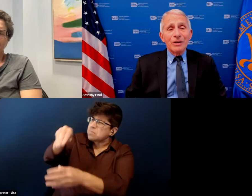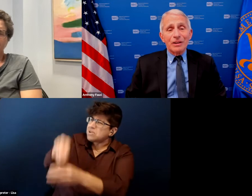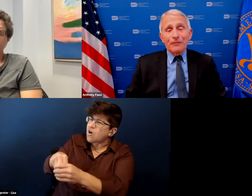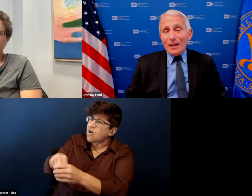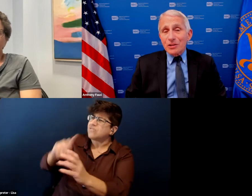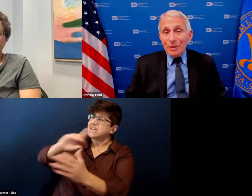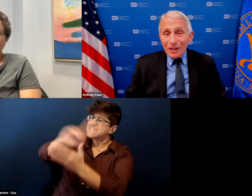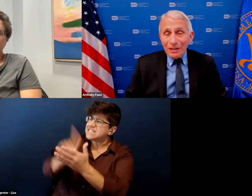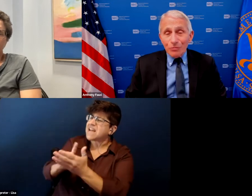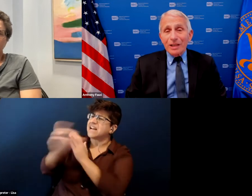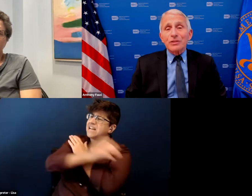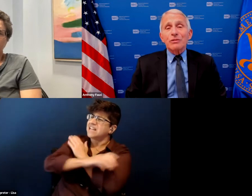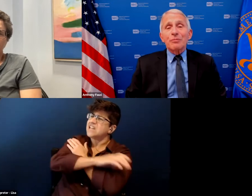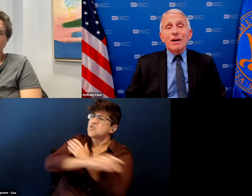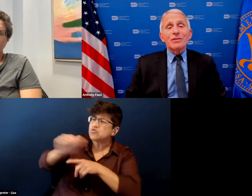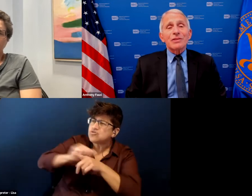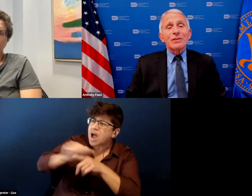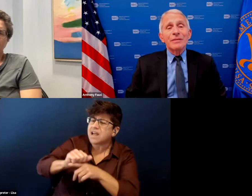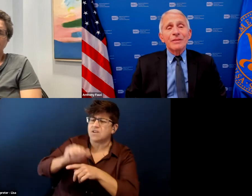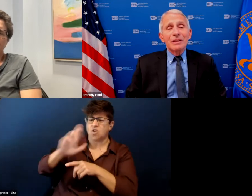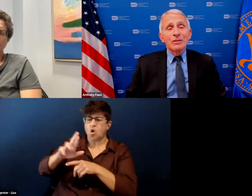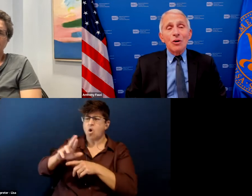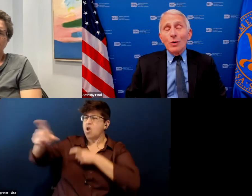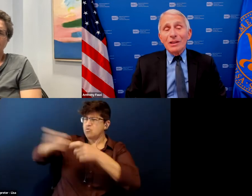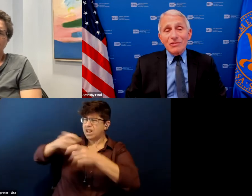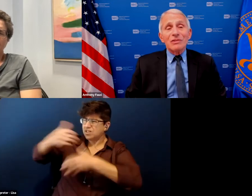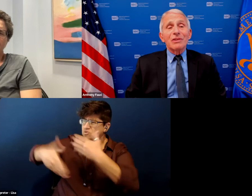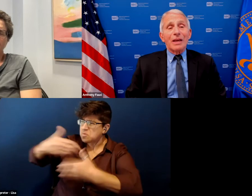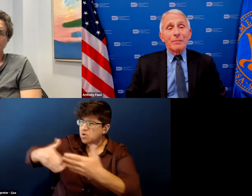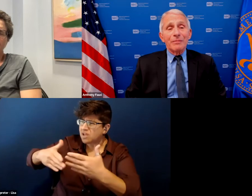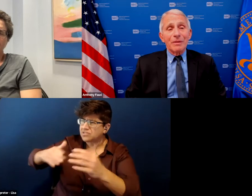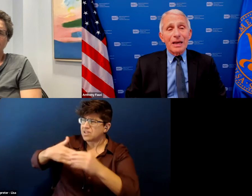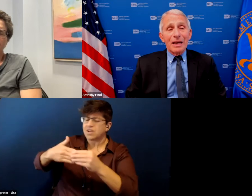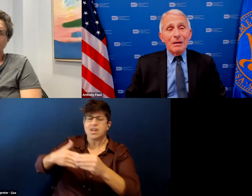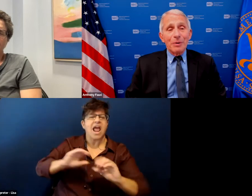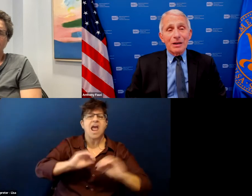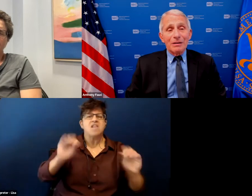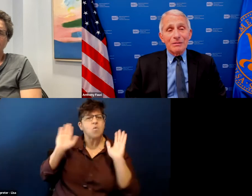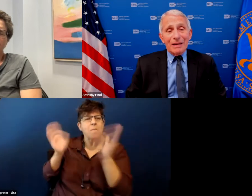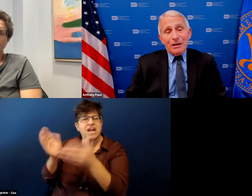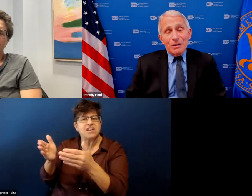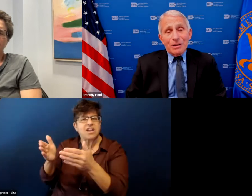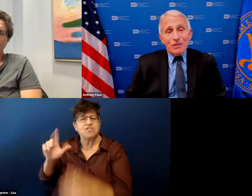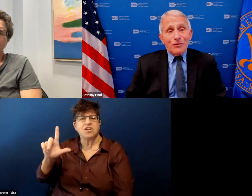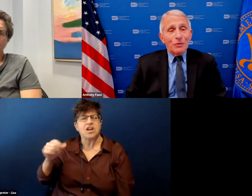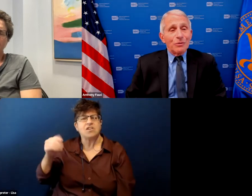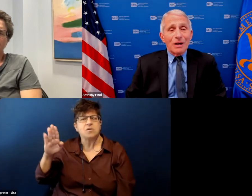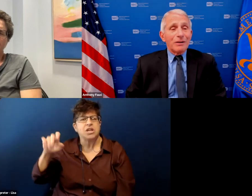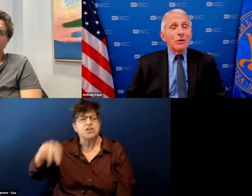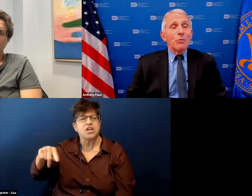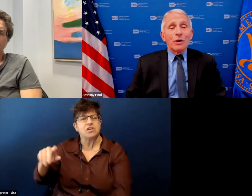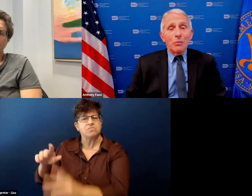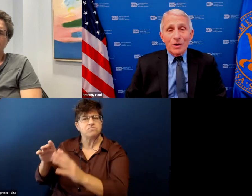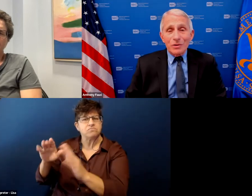on the flexibility of the regulatory process no one listened to them but thank goodness for